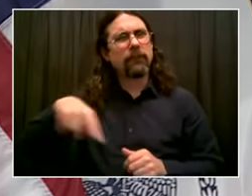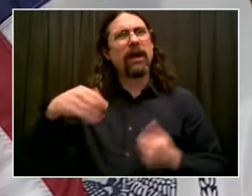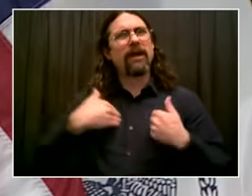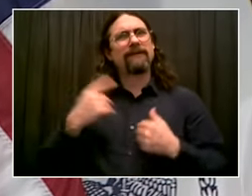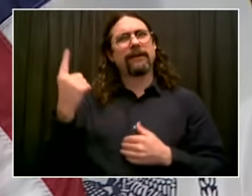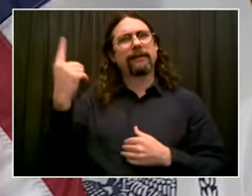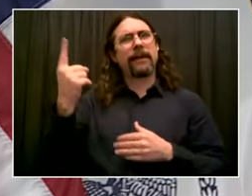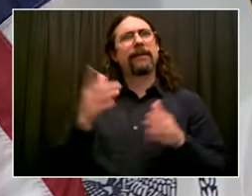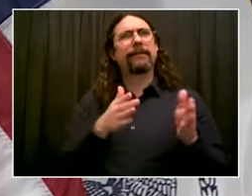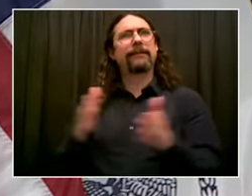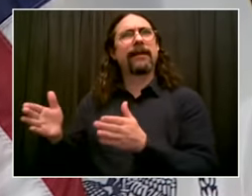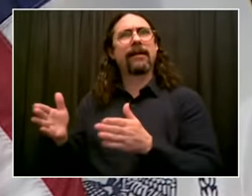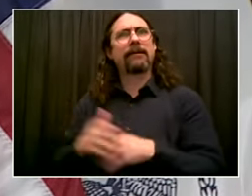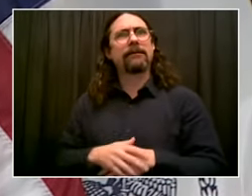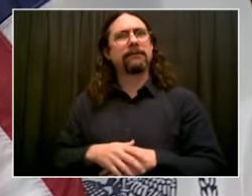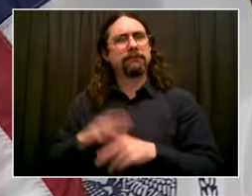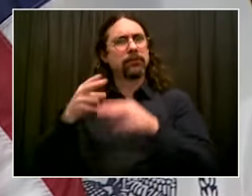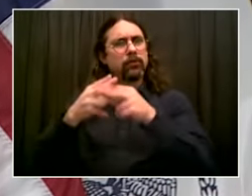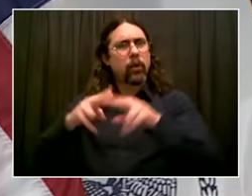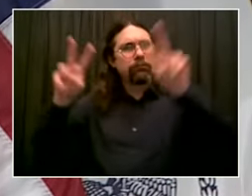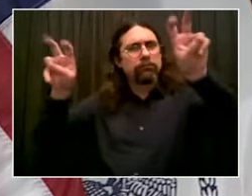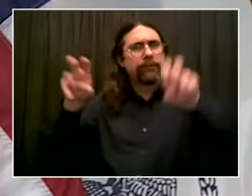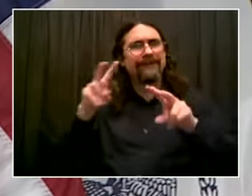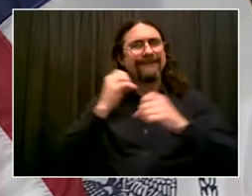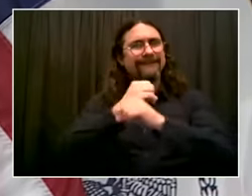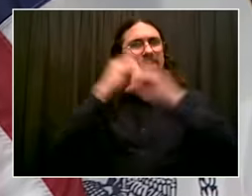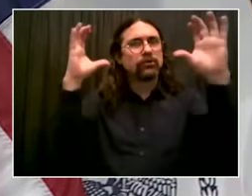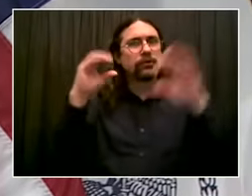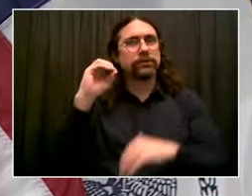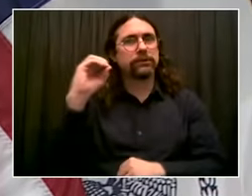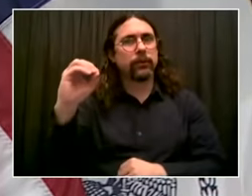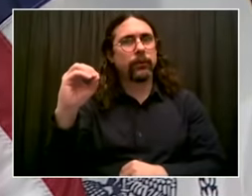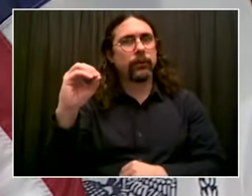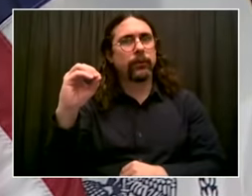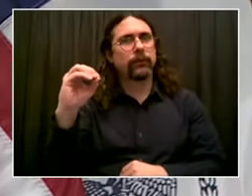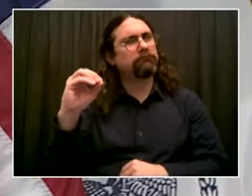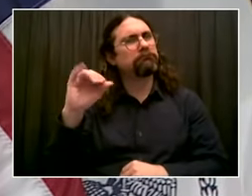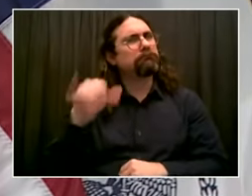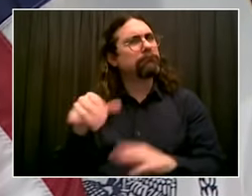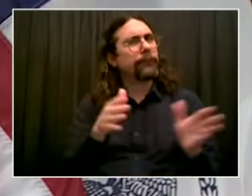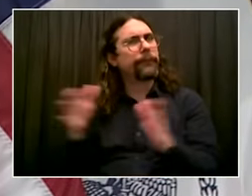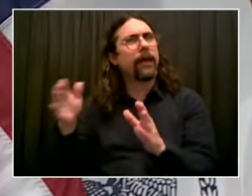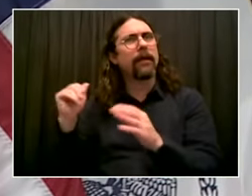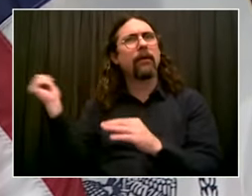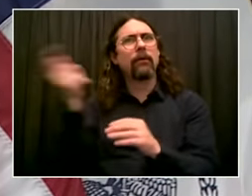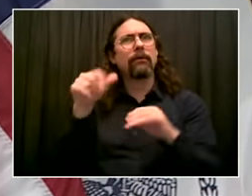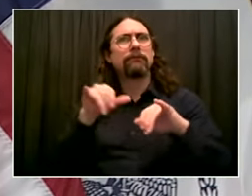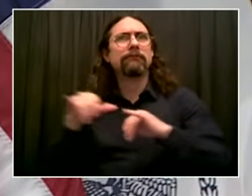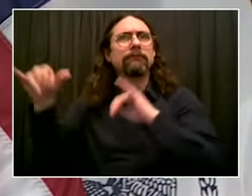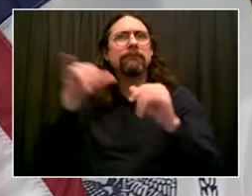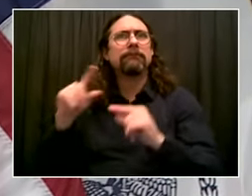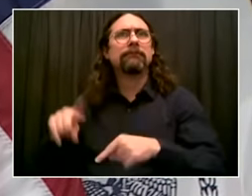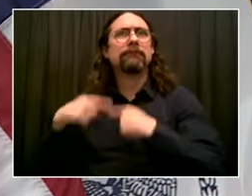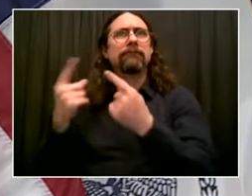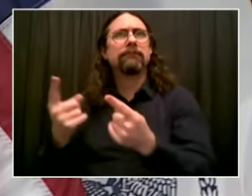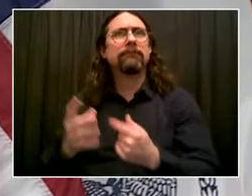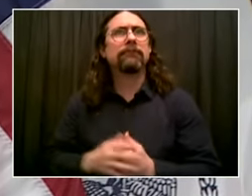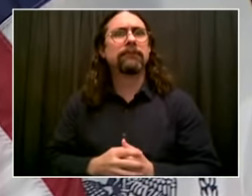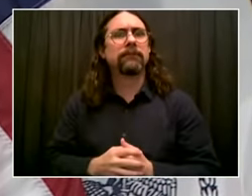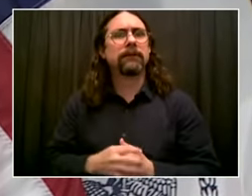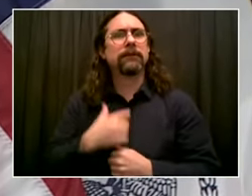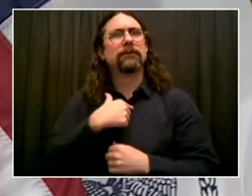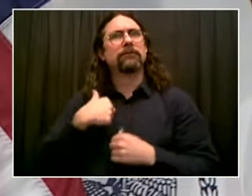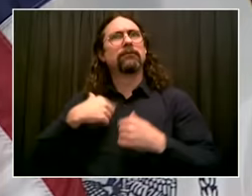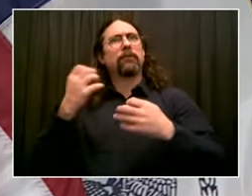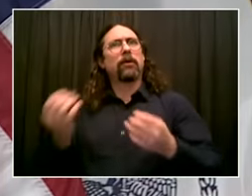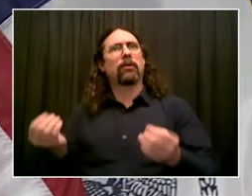including protected bike lanes, to record levels. These are obvious facts. Now, you can pull out situations where we have to do